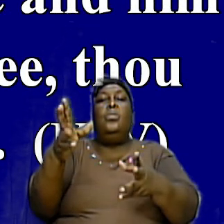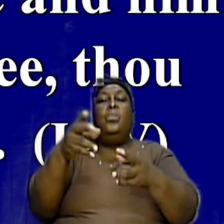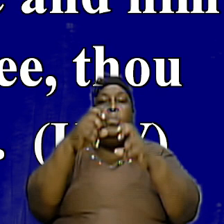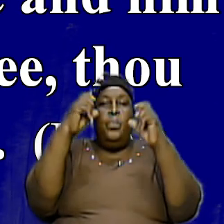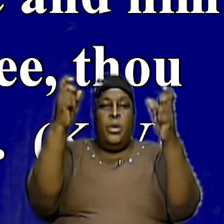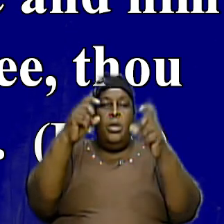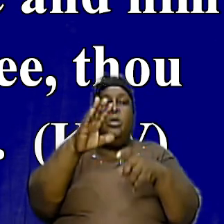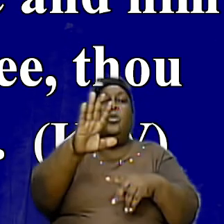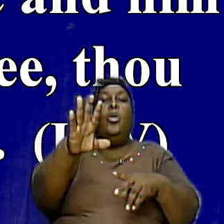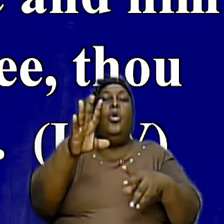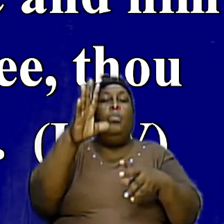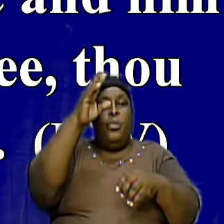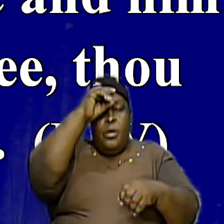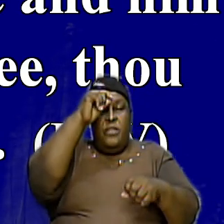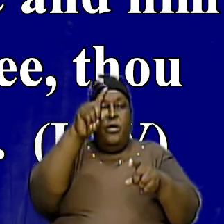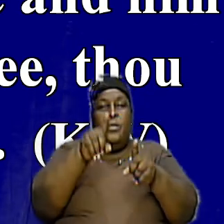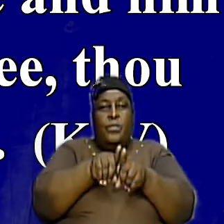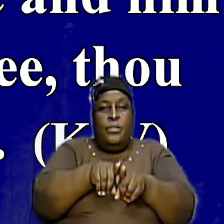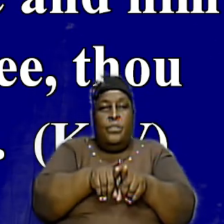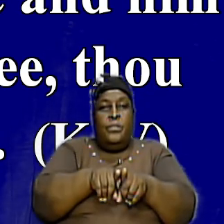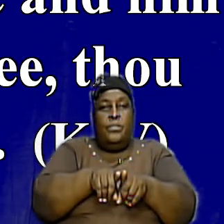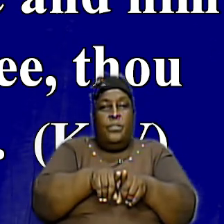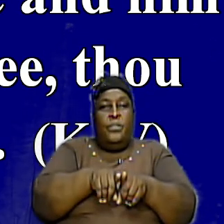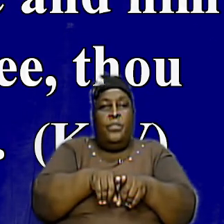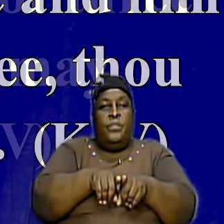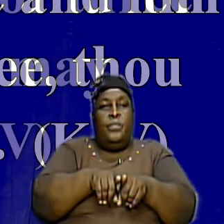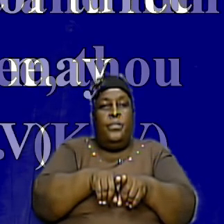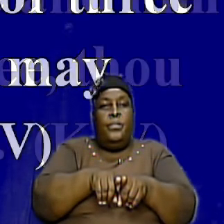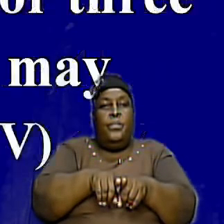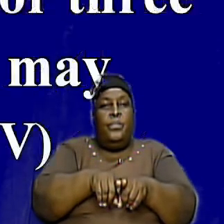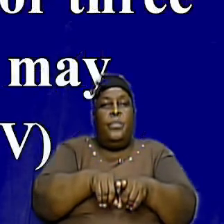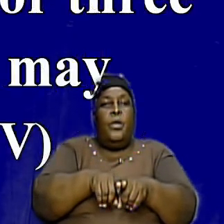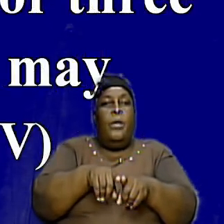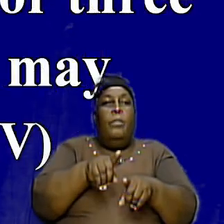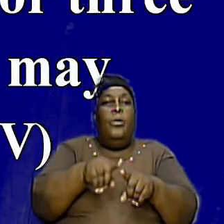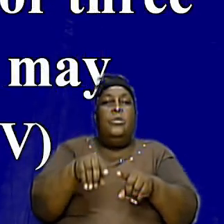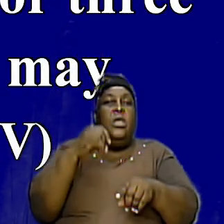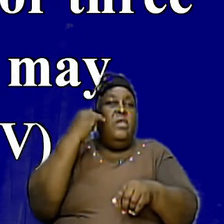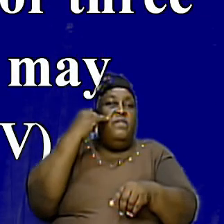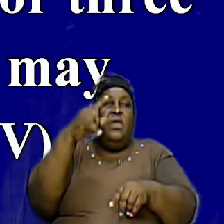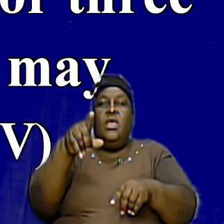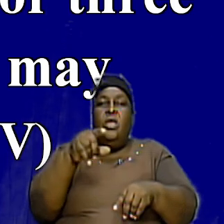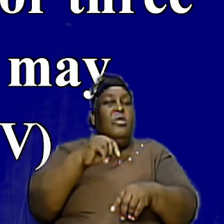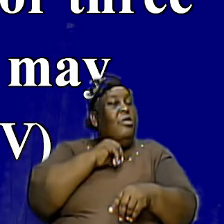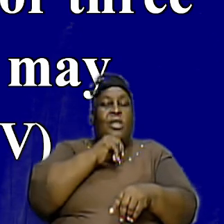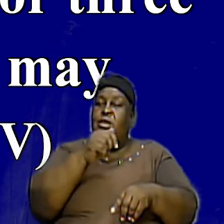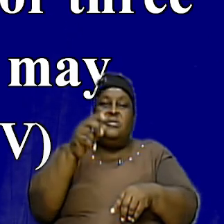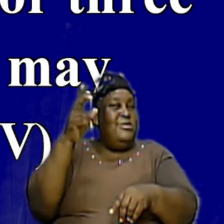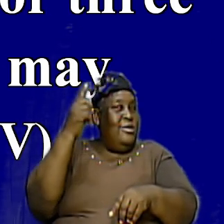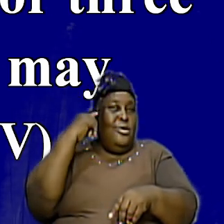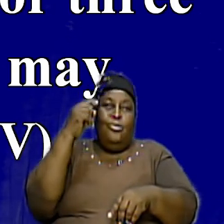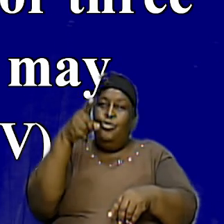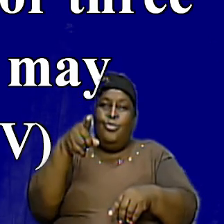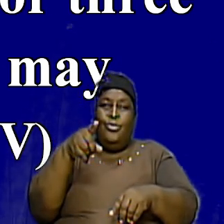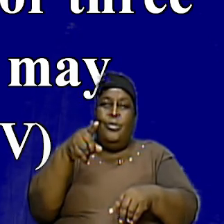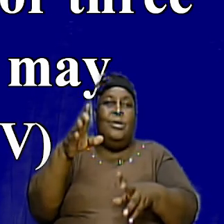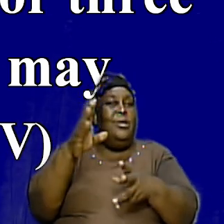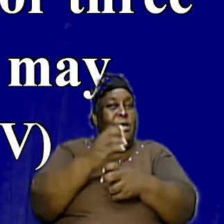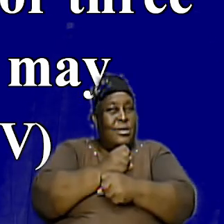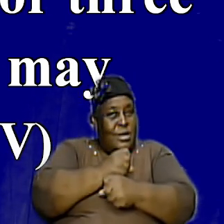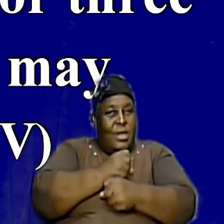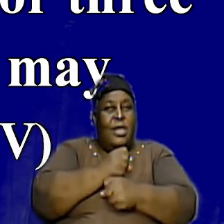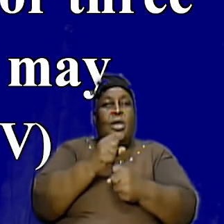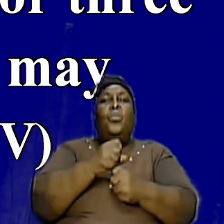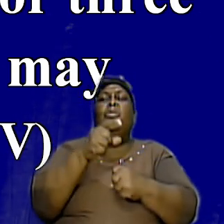Thy Brother Alright Now Verse 16 But If He Will Not Hear The Then Take